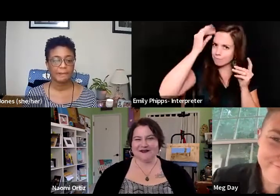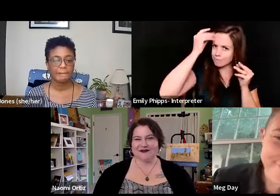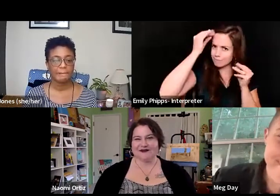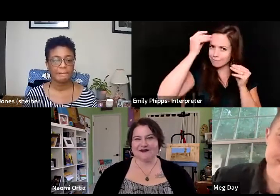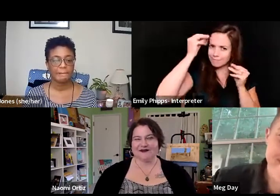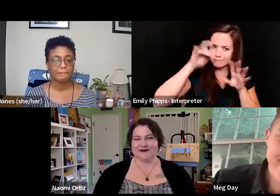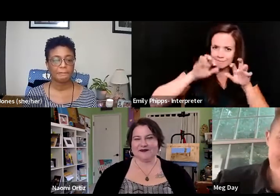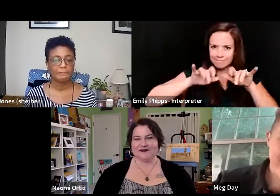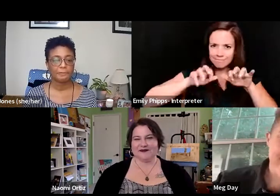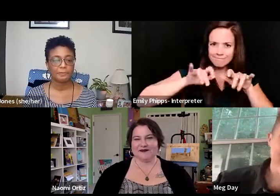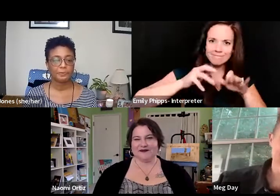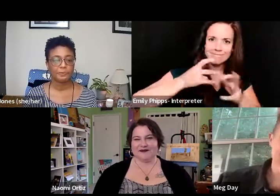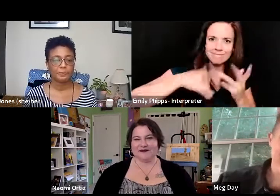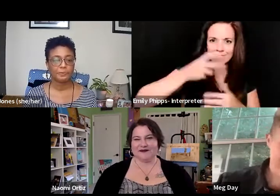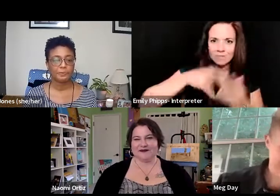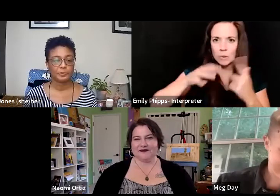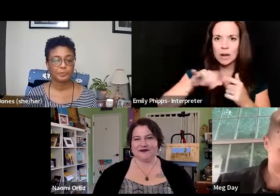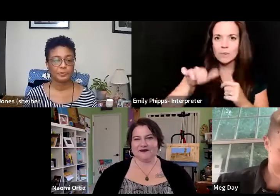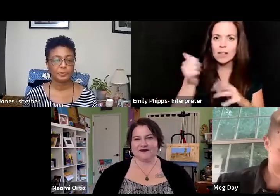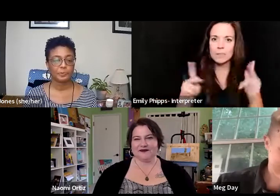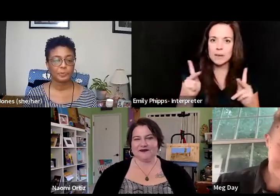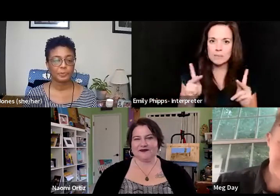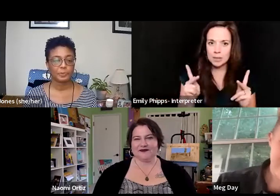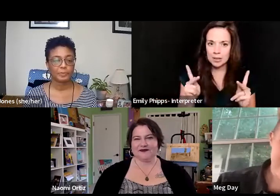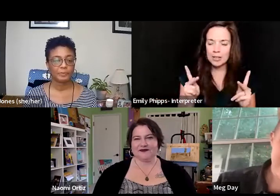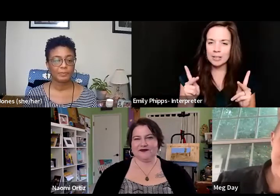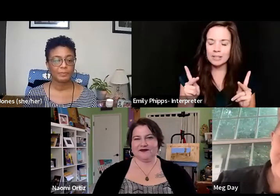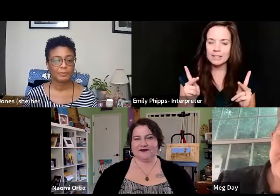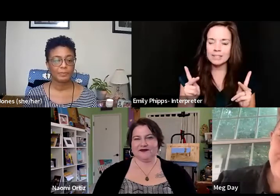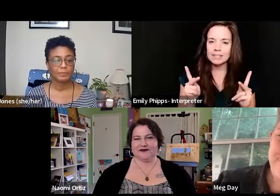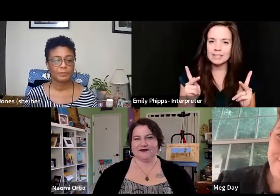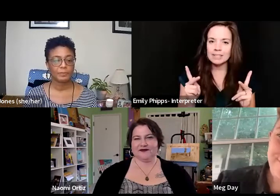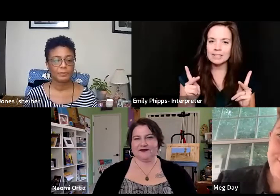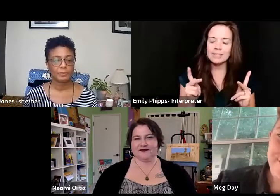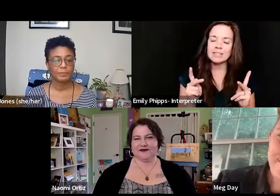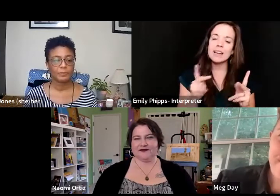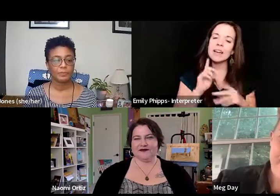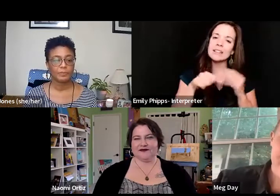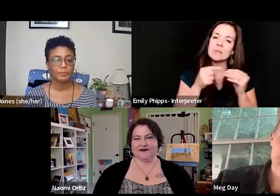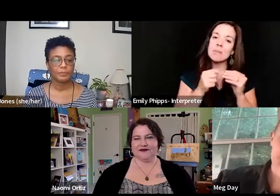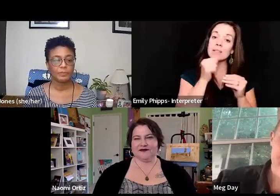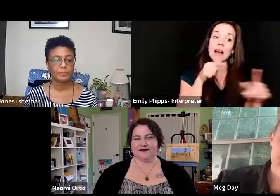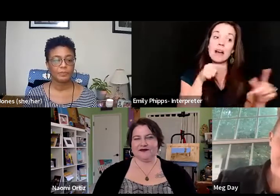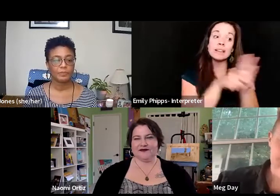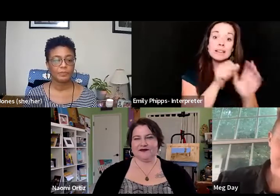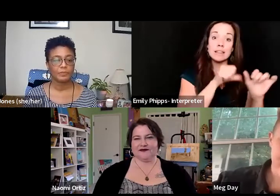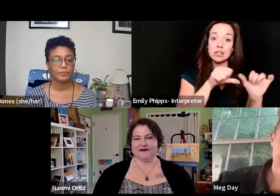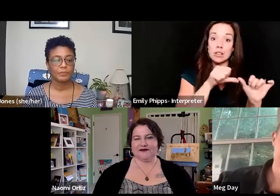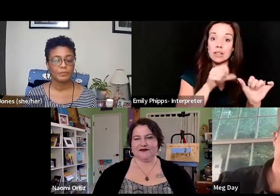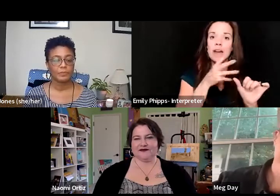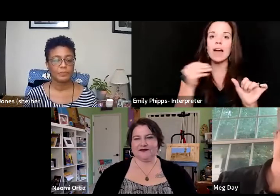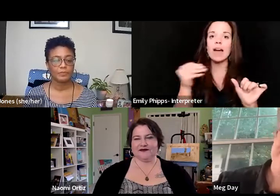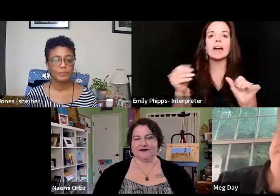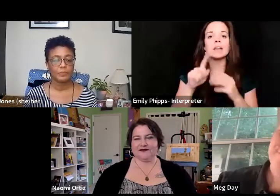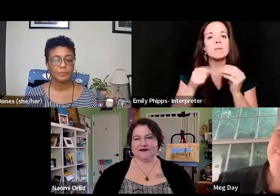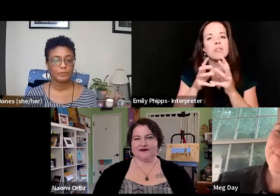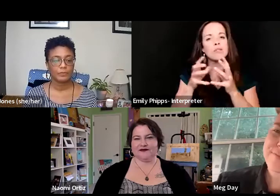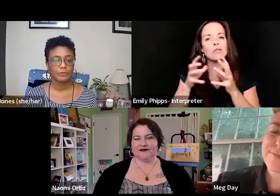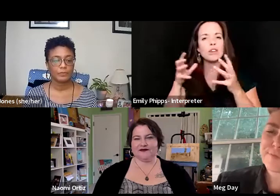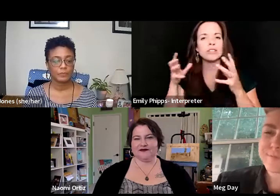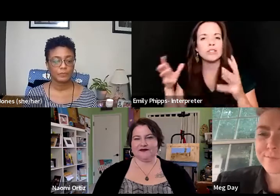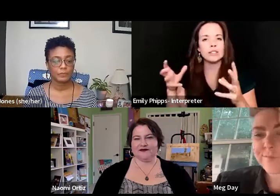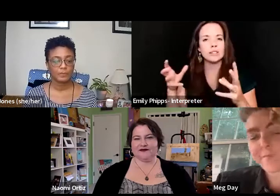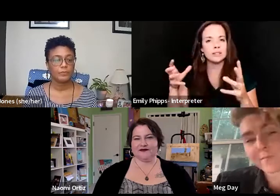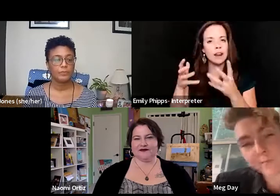people. And it's about not killing each other, but I think it's also about the richness of that and about like, wow, we can bring together